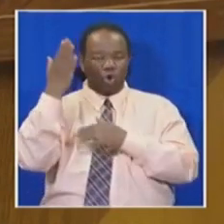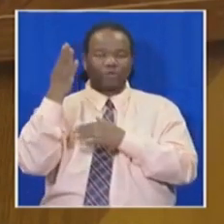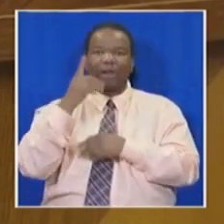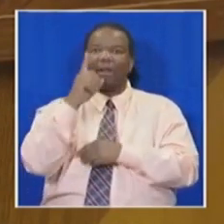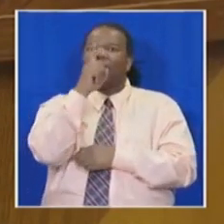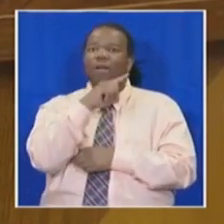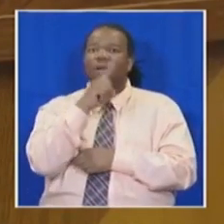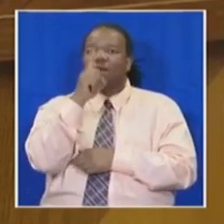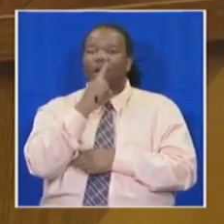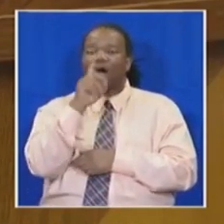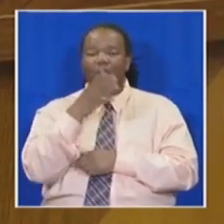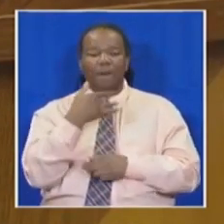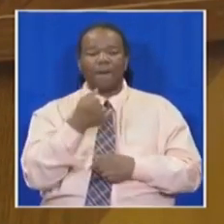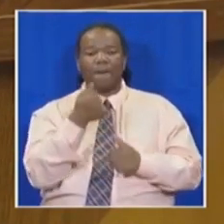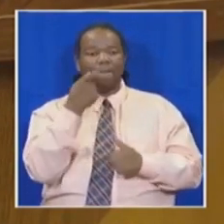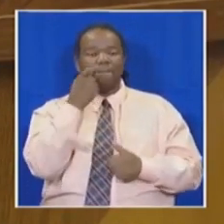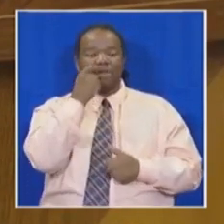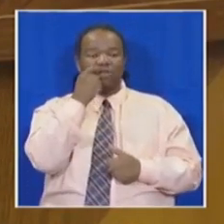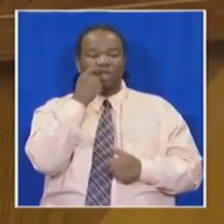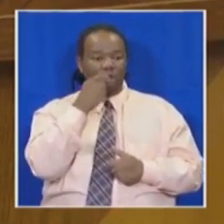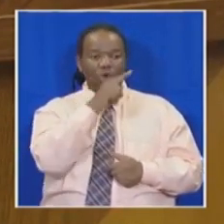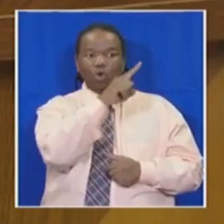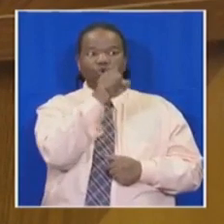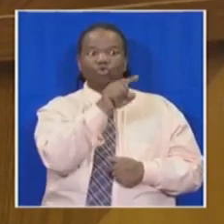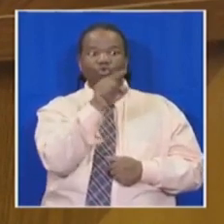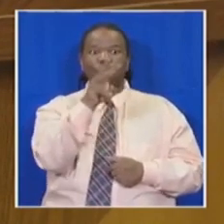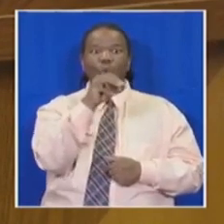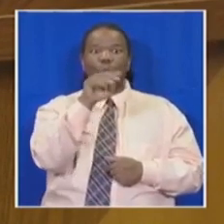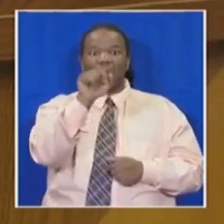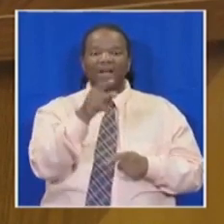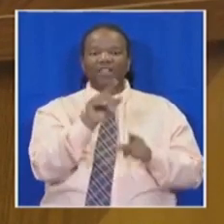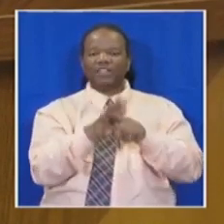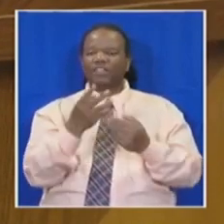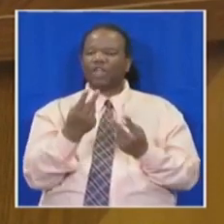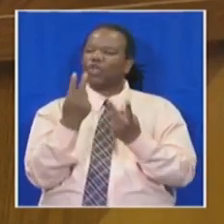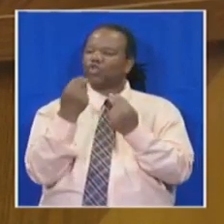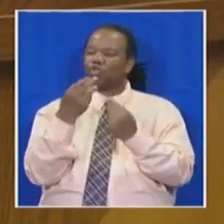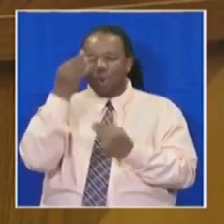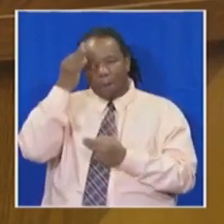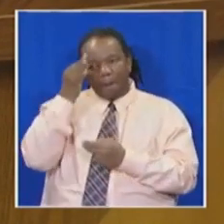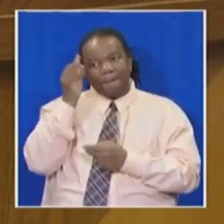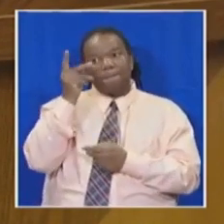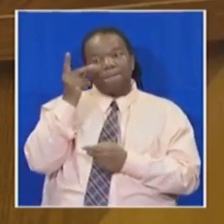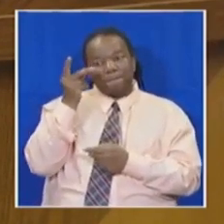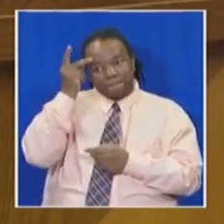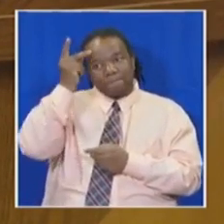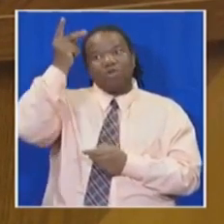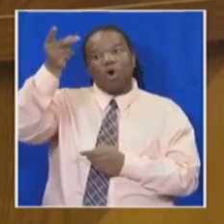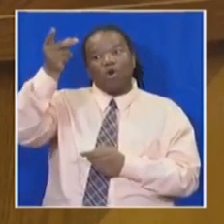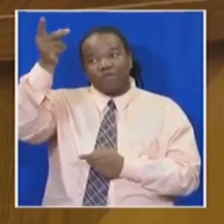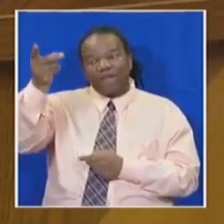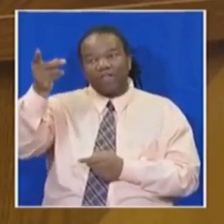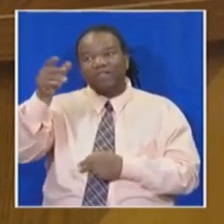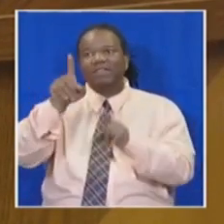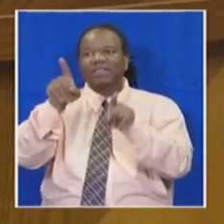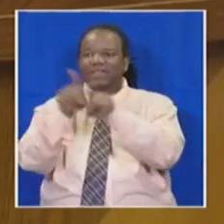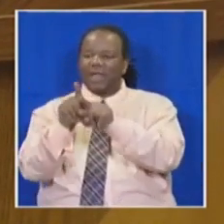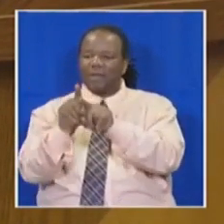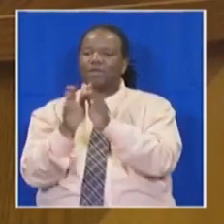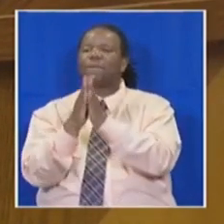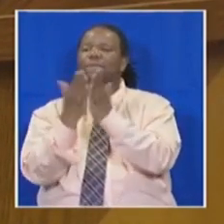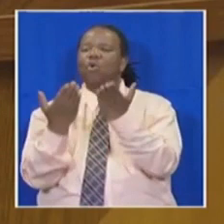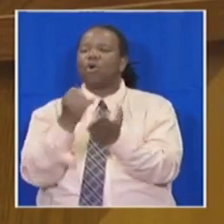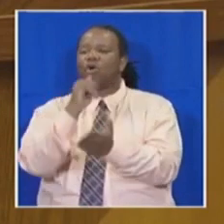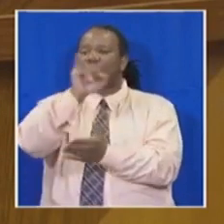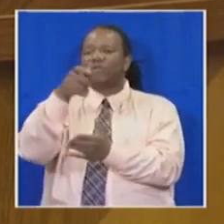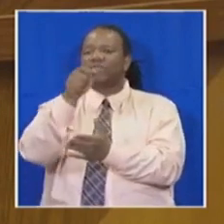Zuma is the modern-day prophet Hananiah who we warned about in the book of Jeremiah. Every year he comes to this podium with a